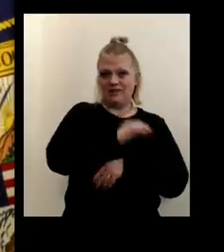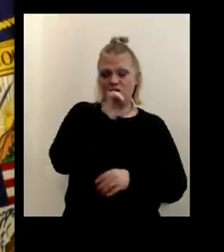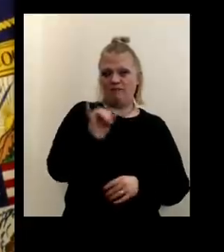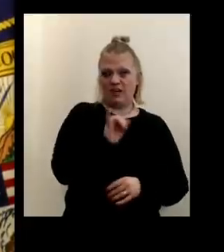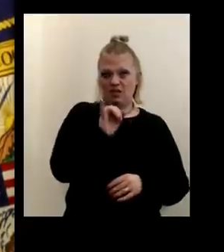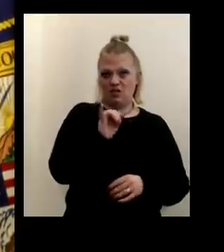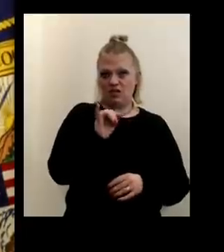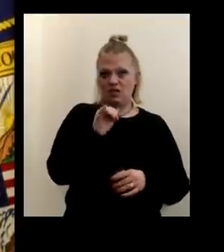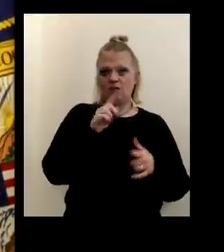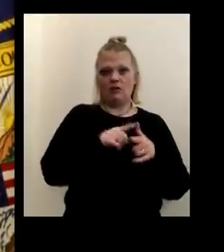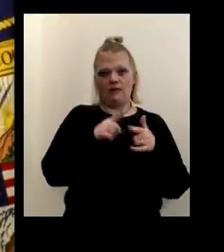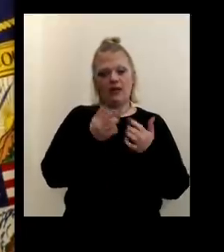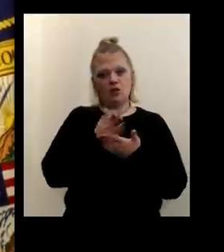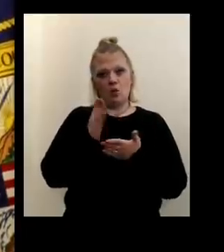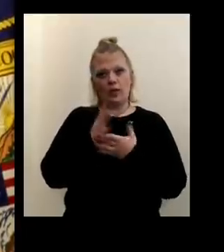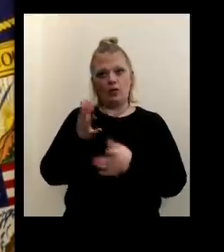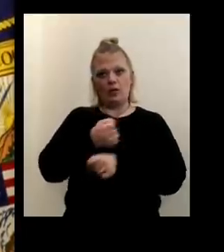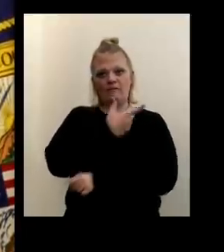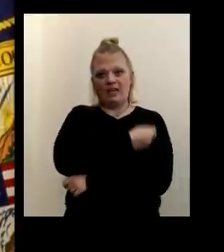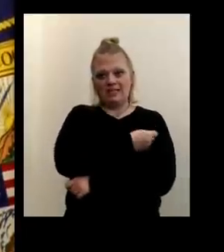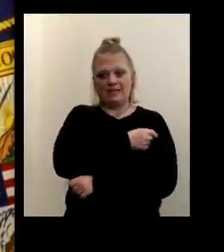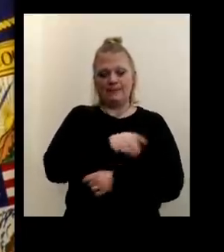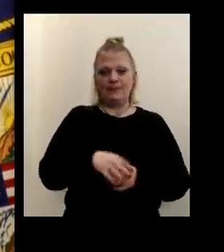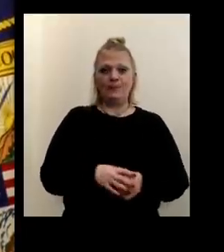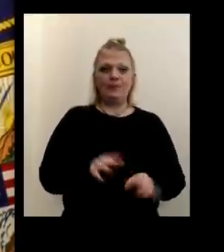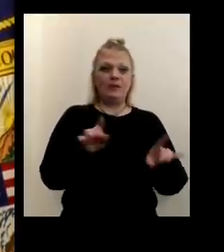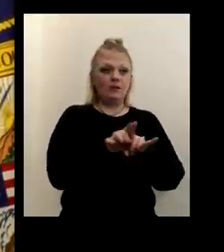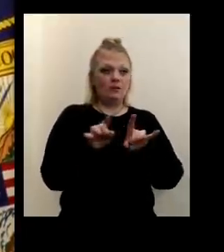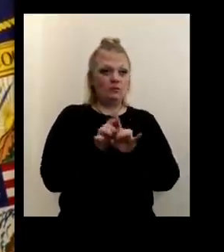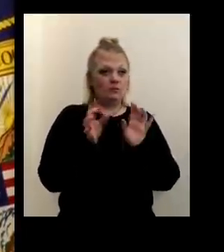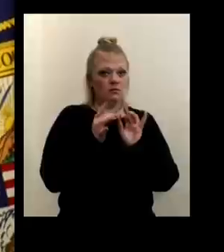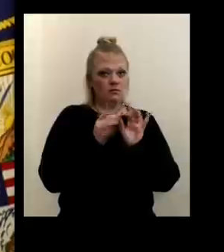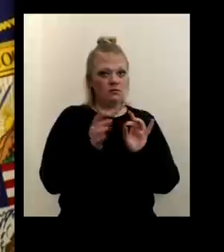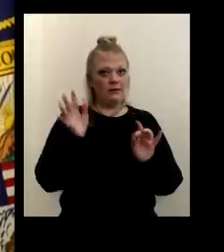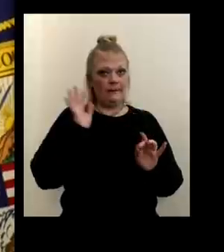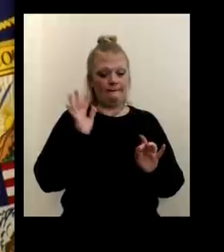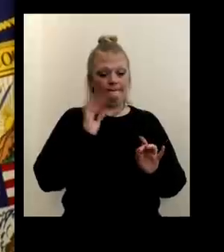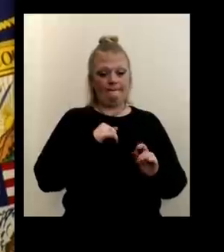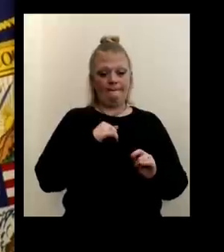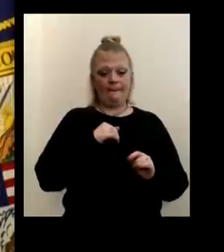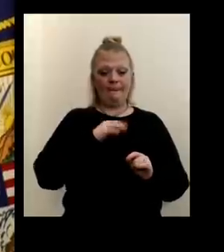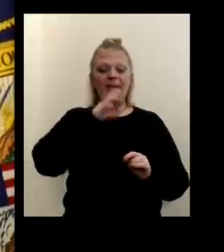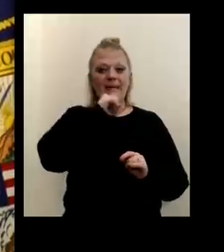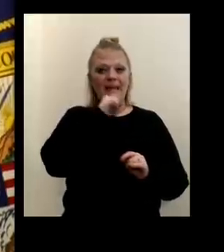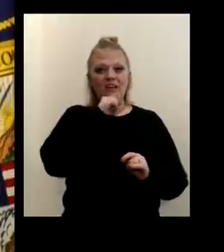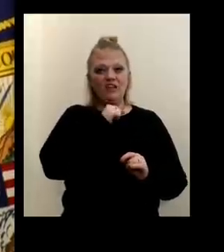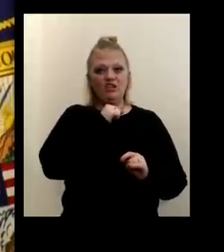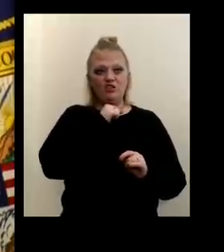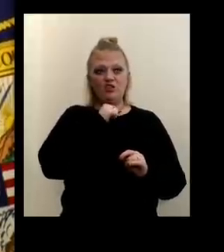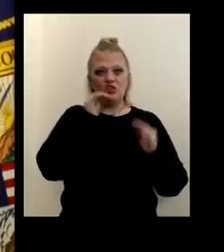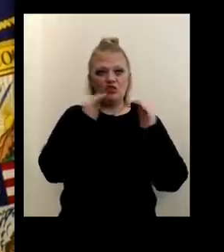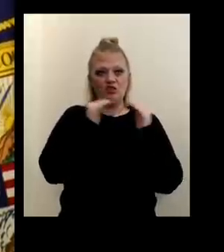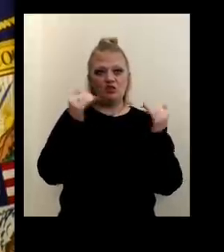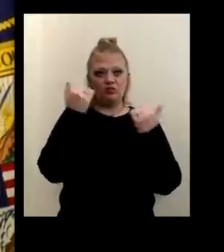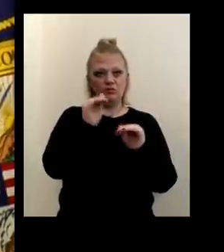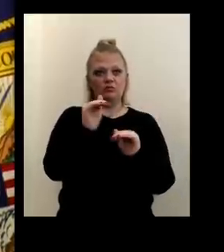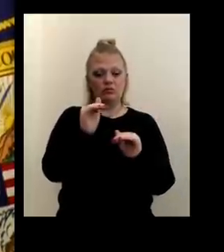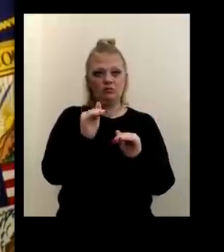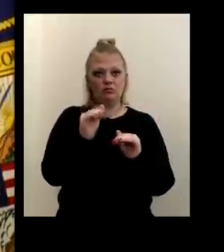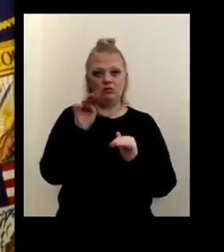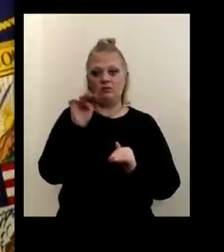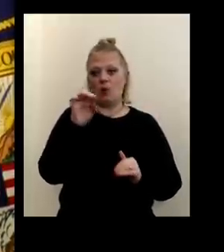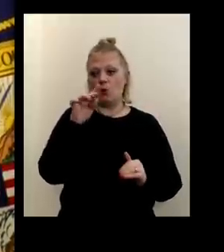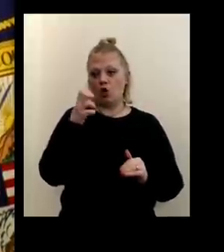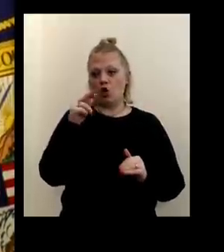then you're, it's okay to get a vaccine. You know, also, as I mentioned earlier, there are age cutoffs for the Pfizer and Moderna vaccine. Uh, Moderna,